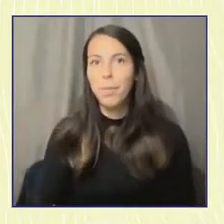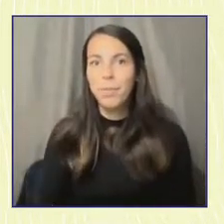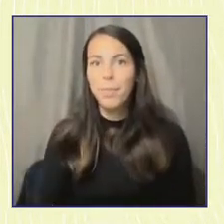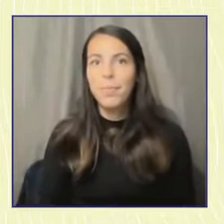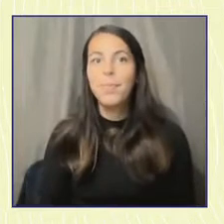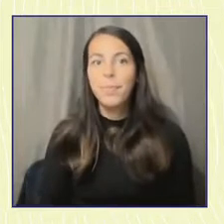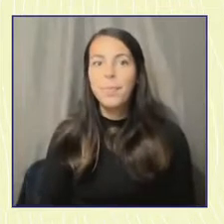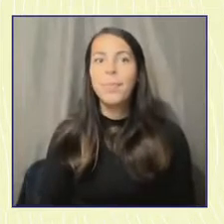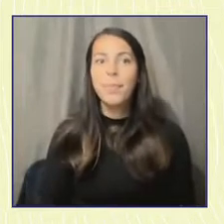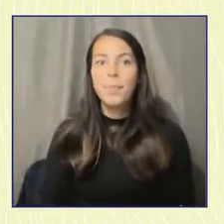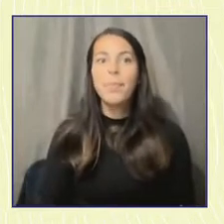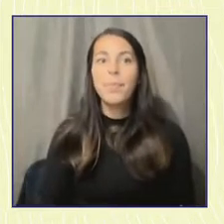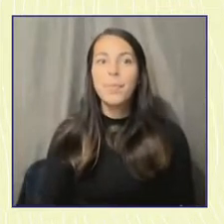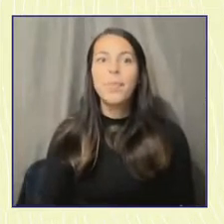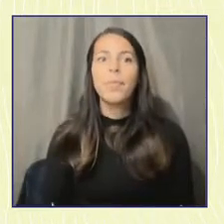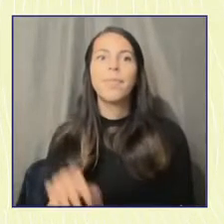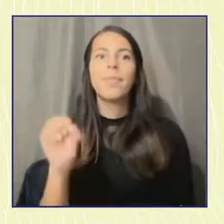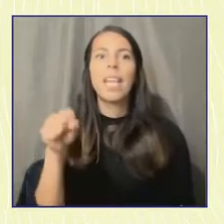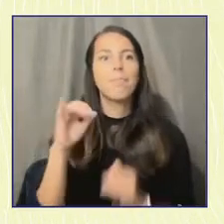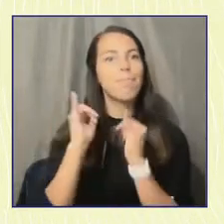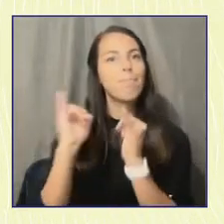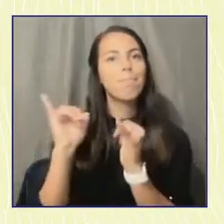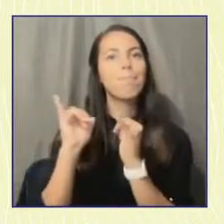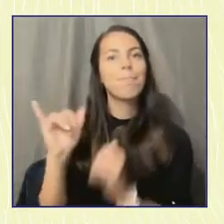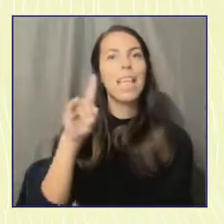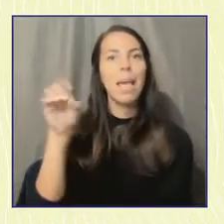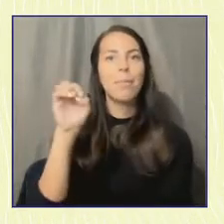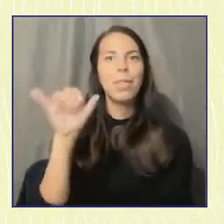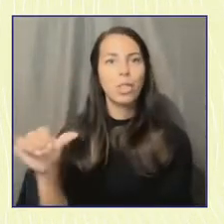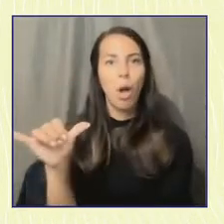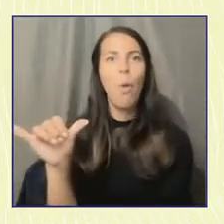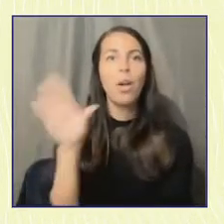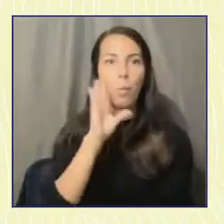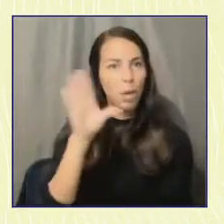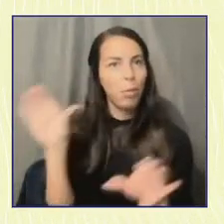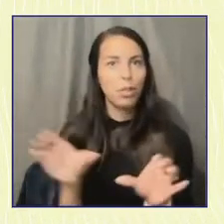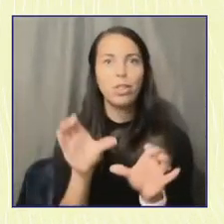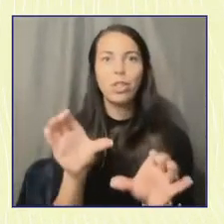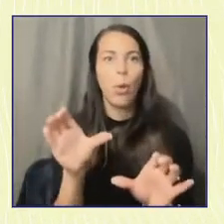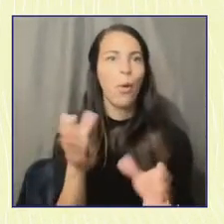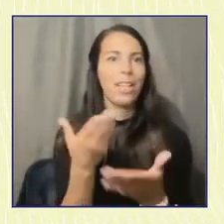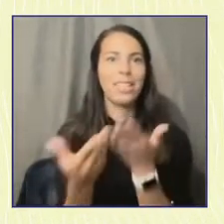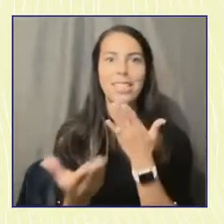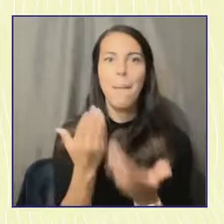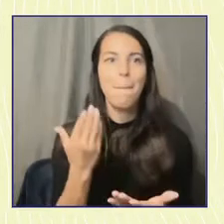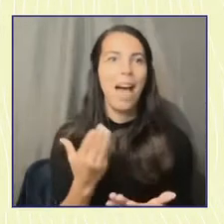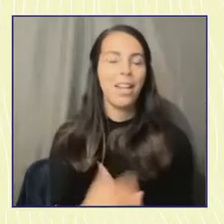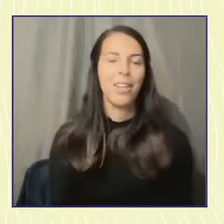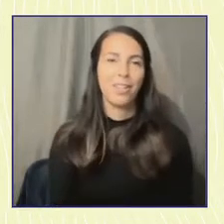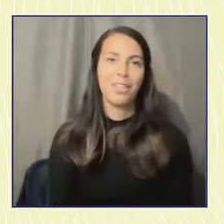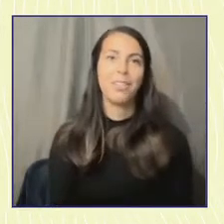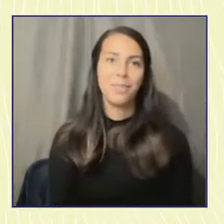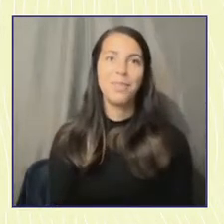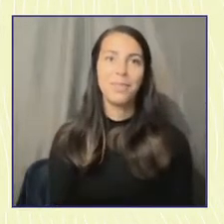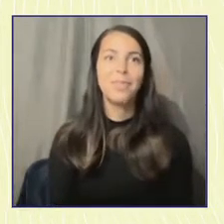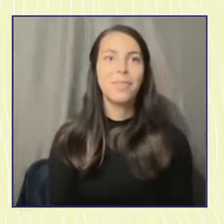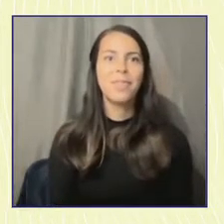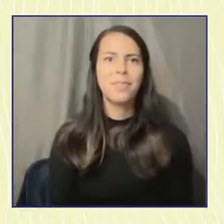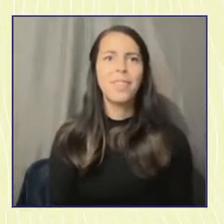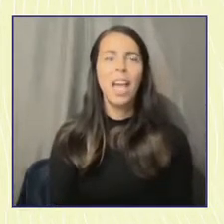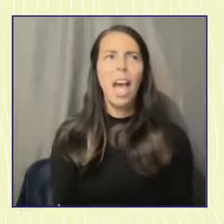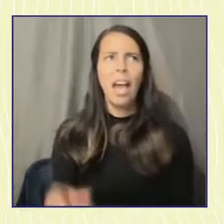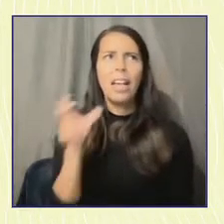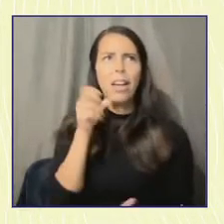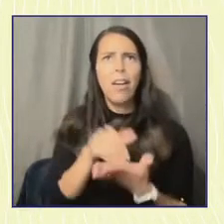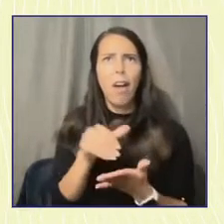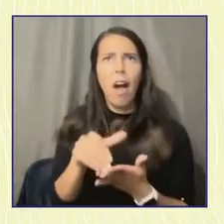Yeah, retweet Zoe, I mean, we're going to get it done regardless. And I really like saying that, you know, I hear people often talk about young people as the